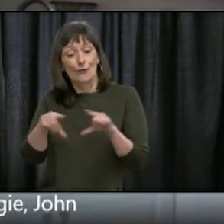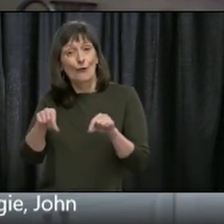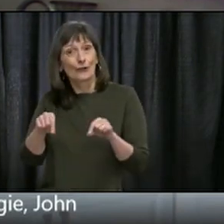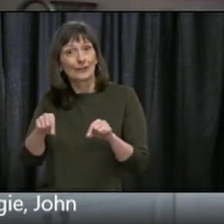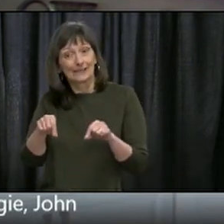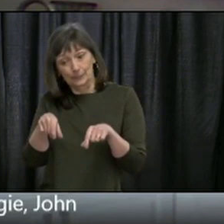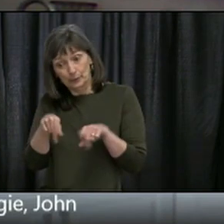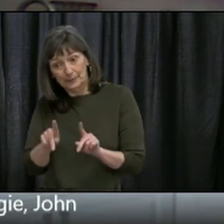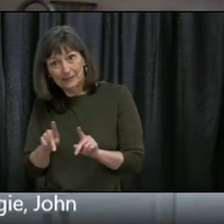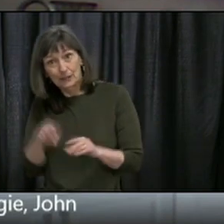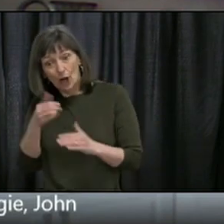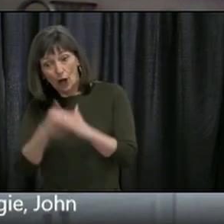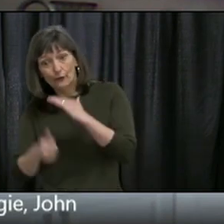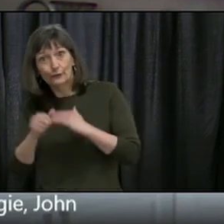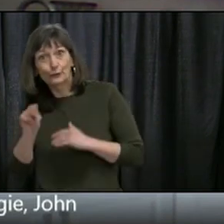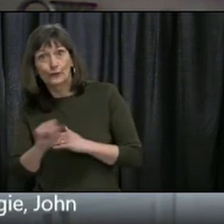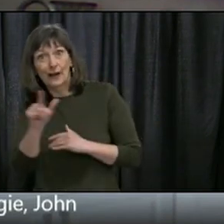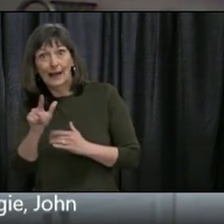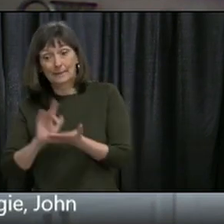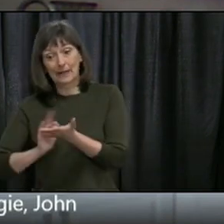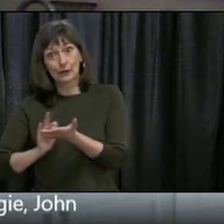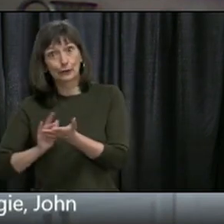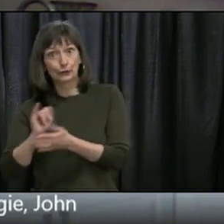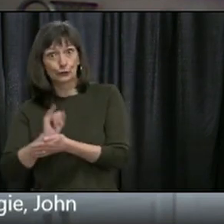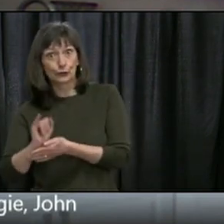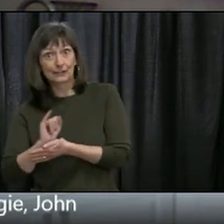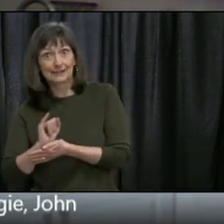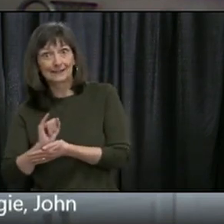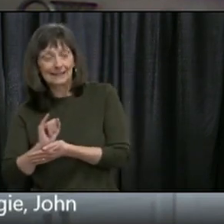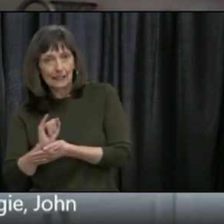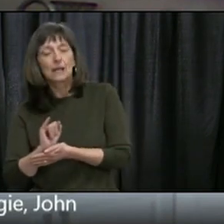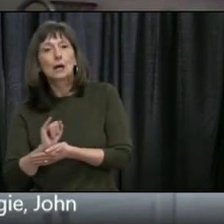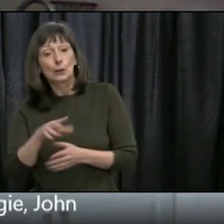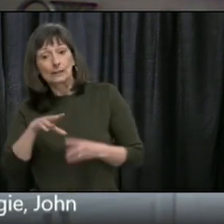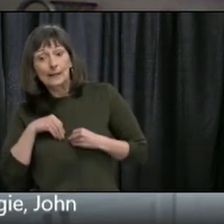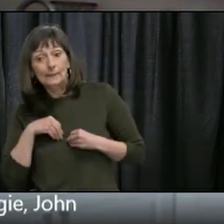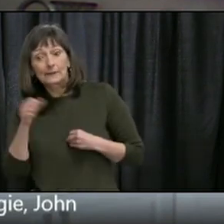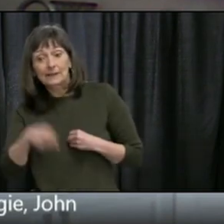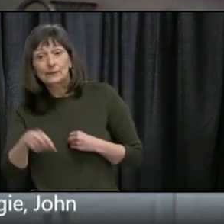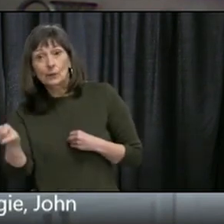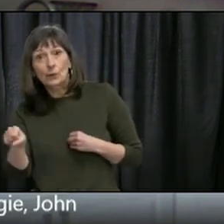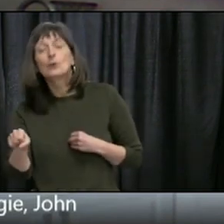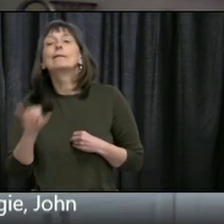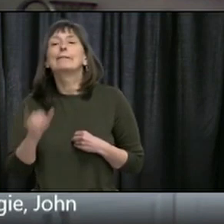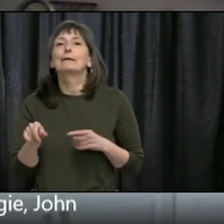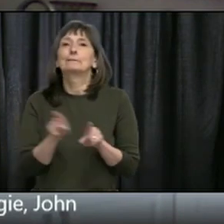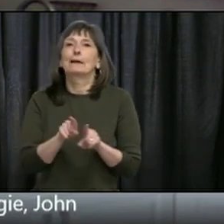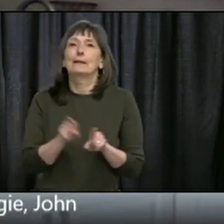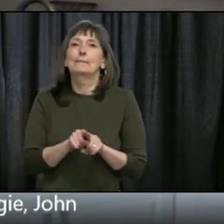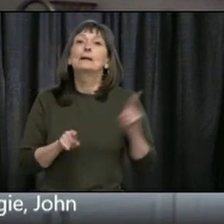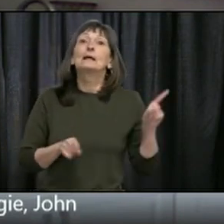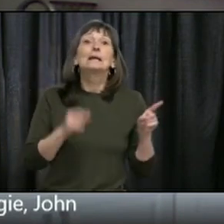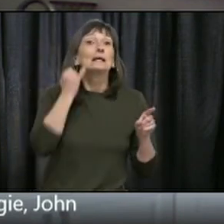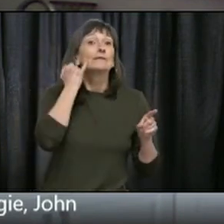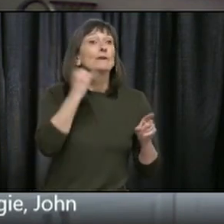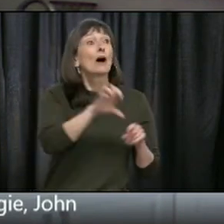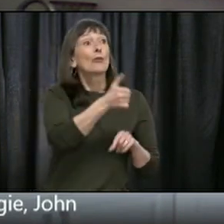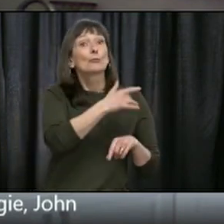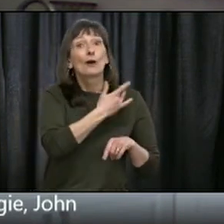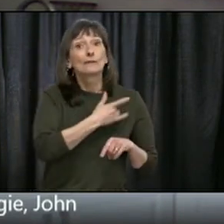of healthcare eligibility is that by inter-provincial agreement you can't have two cards that are valid at the same time.